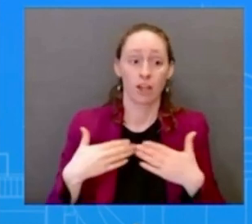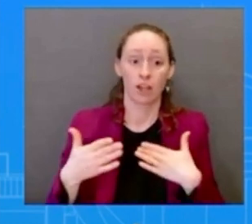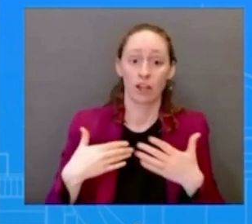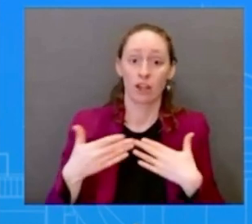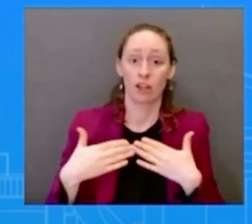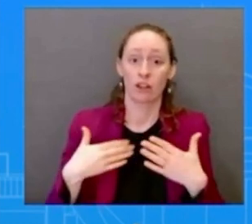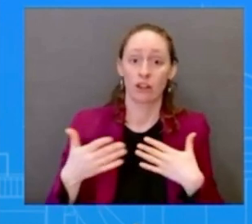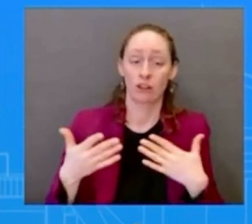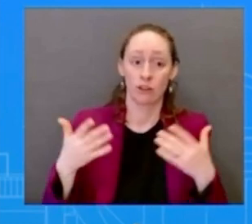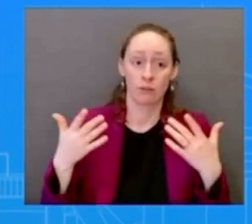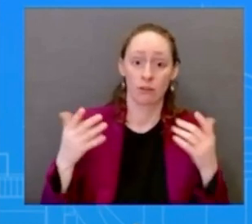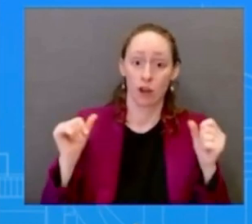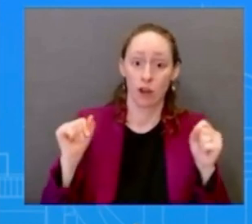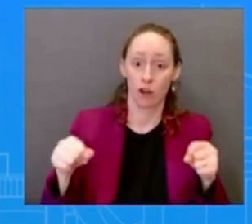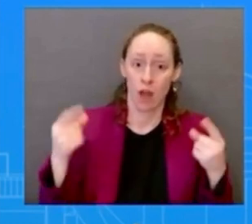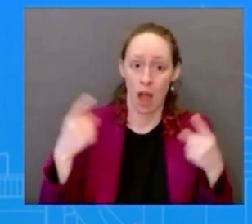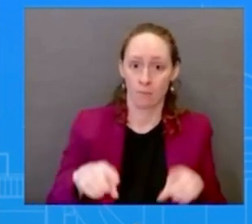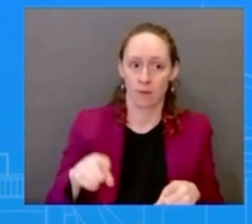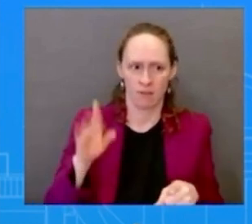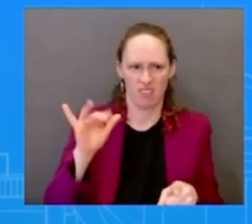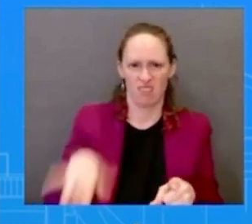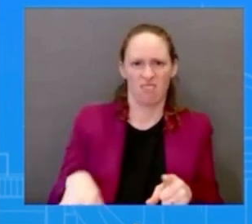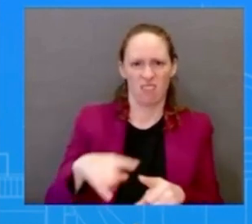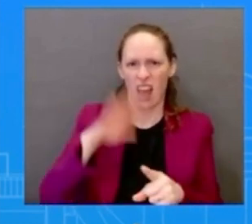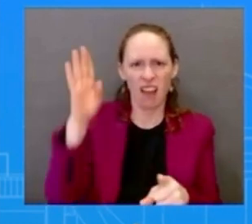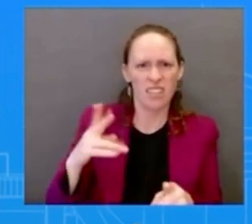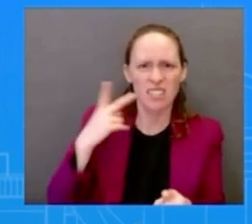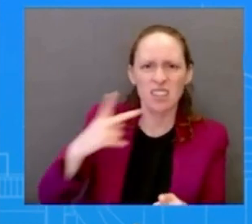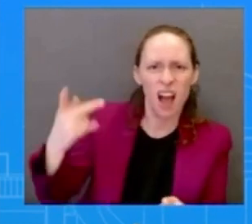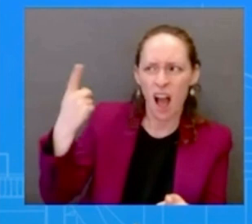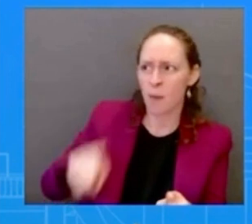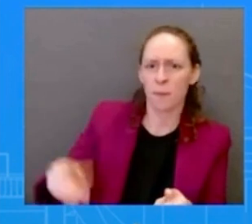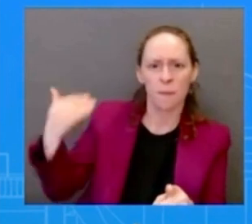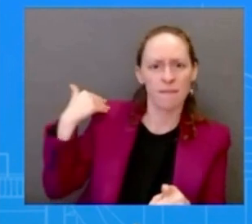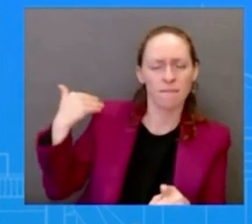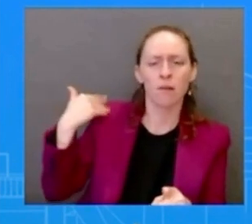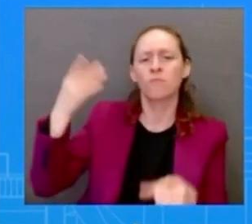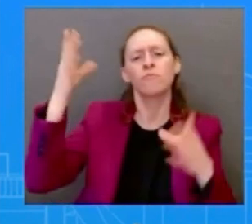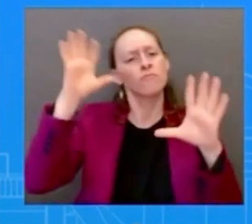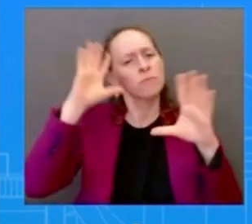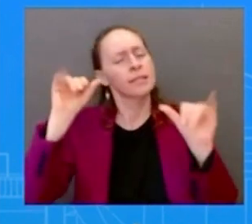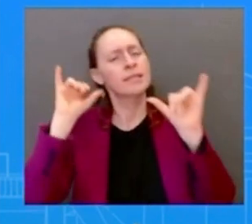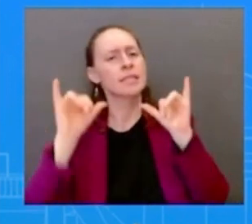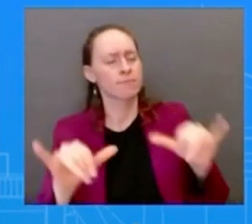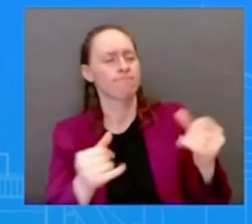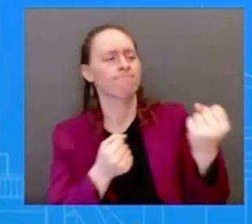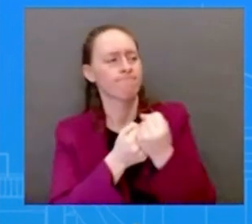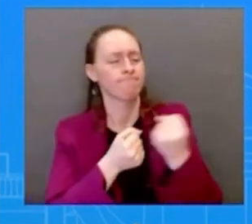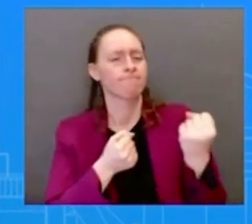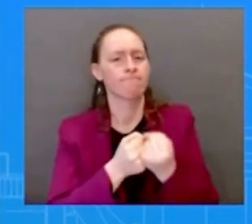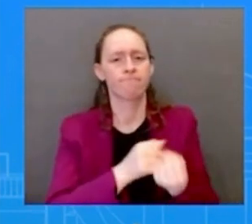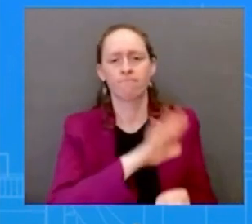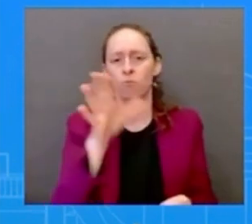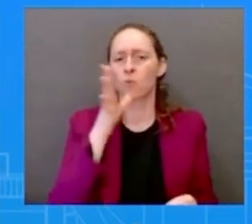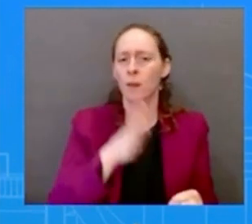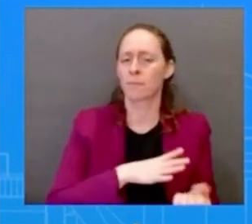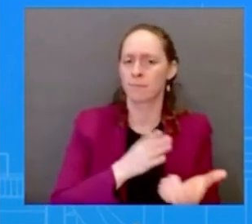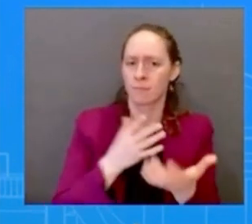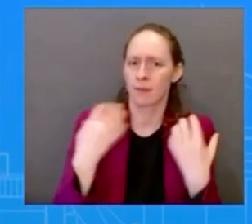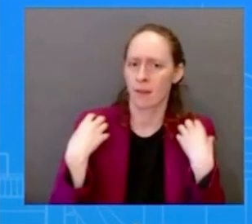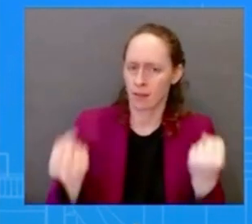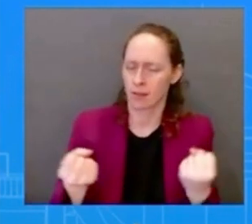for women across the country and next question shankwila robinson um ben crump has sent